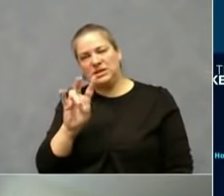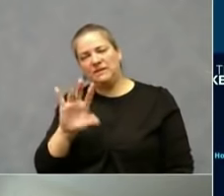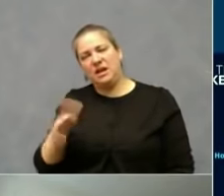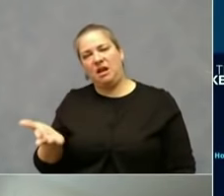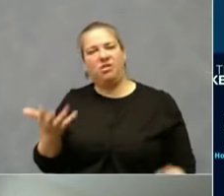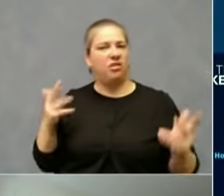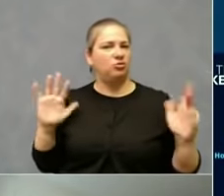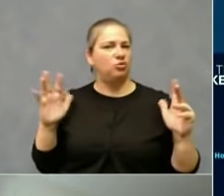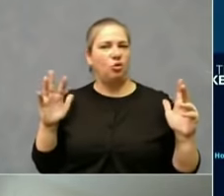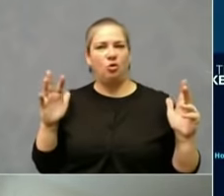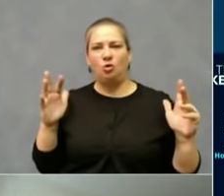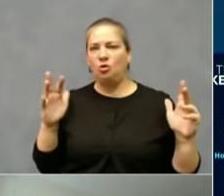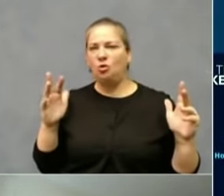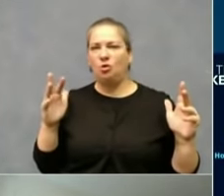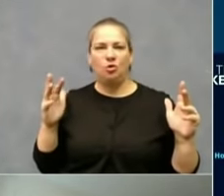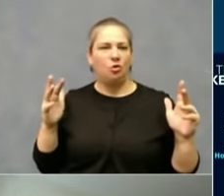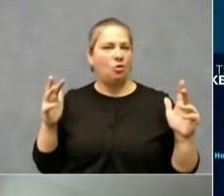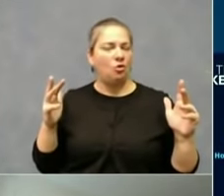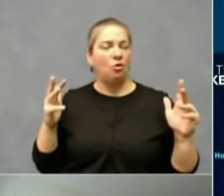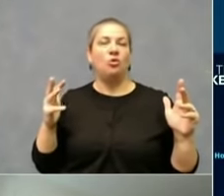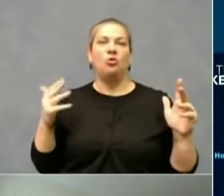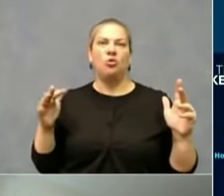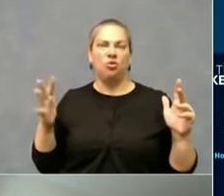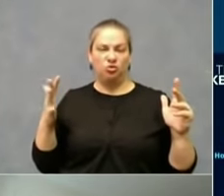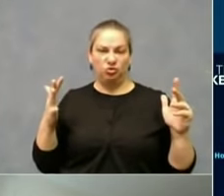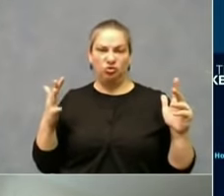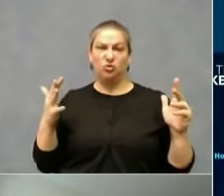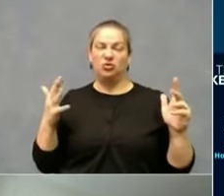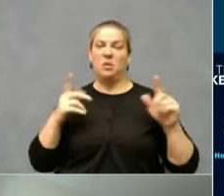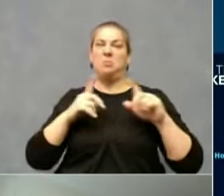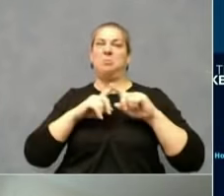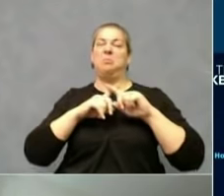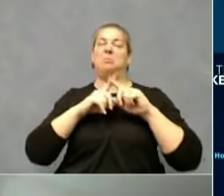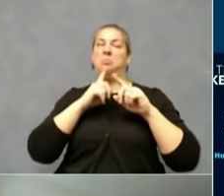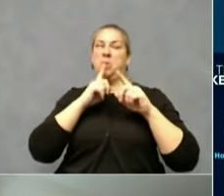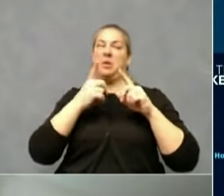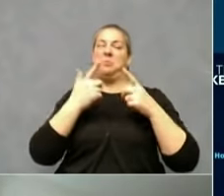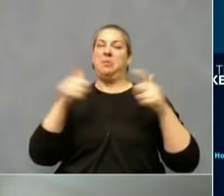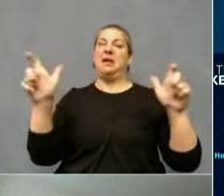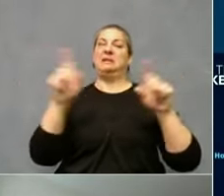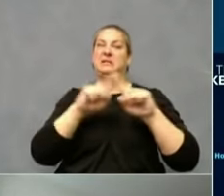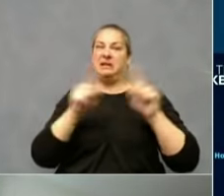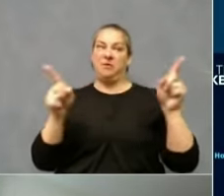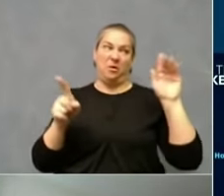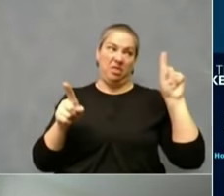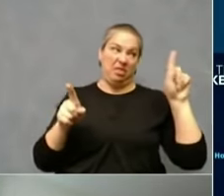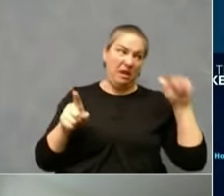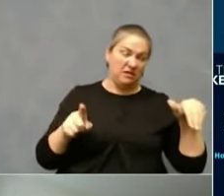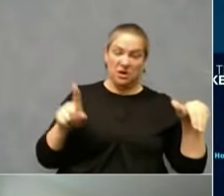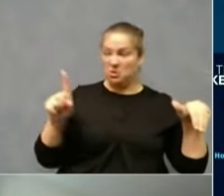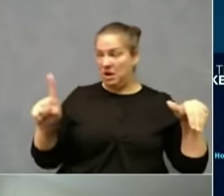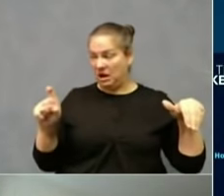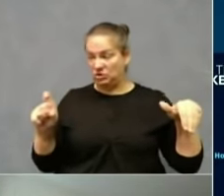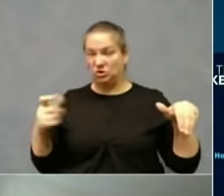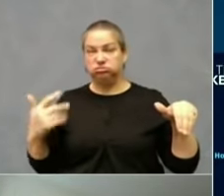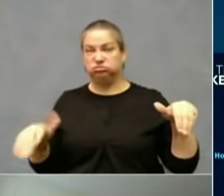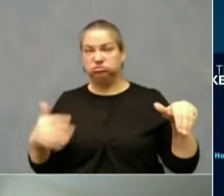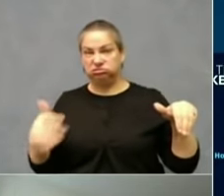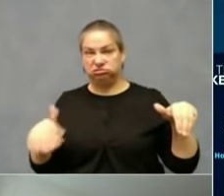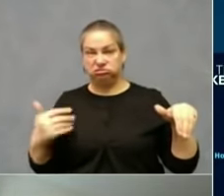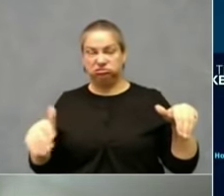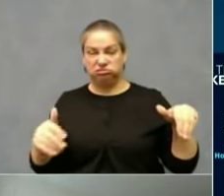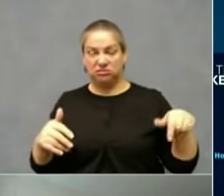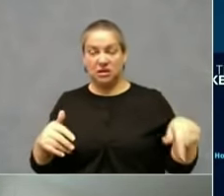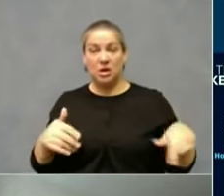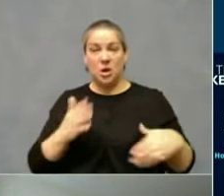a profound difference. It's a staggering difference. In fact, if you look at even partial compliance, you can